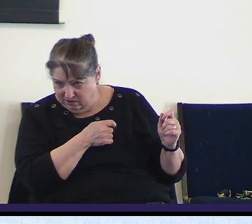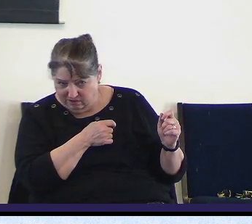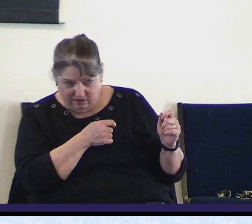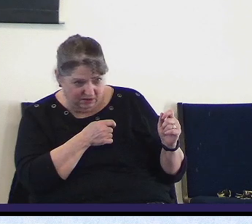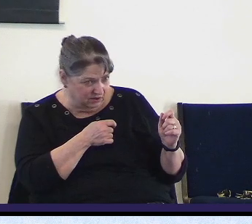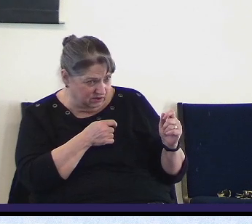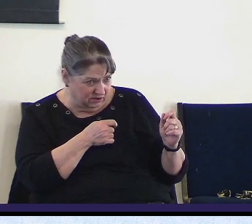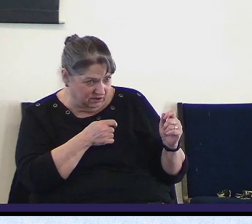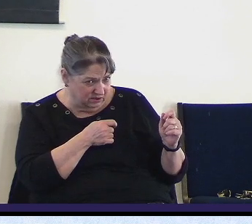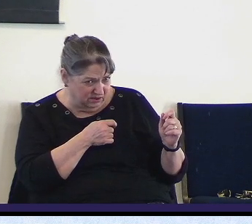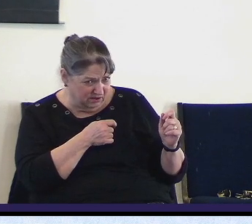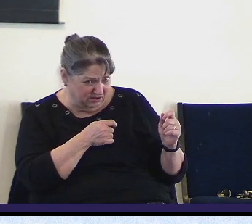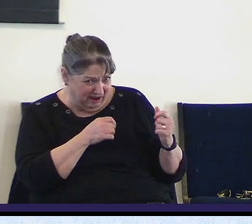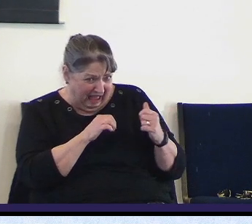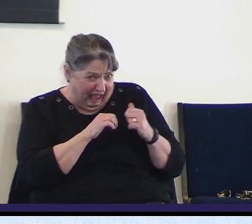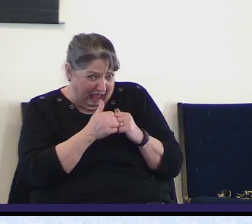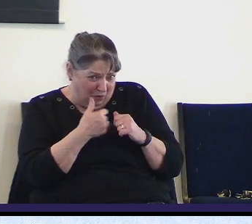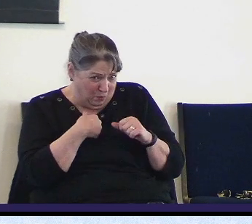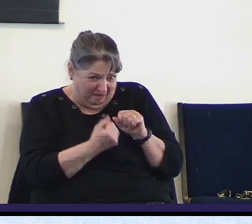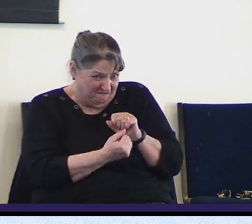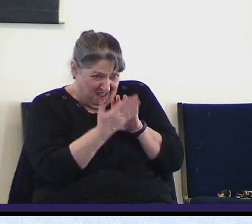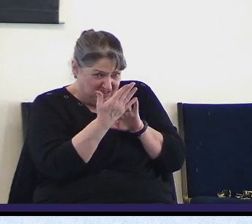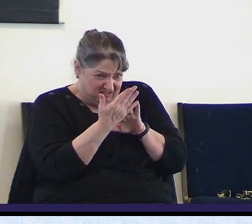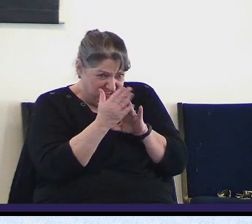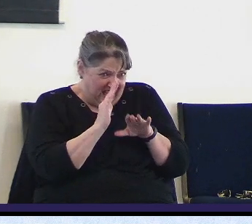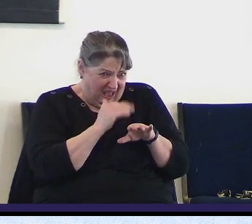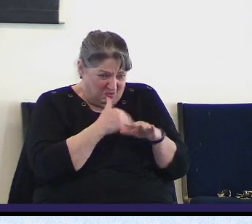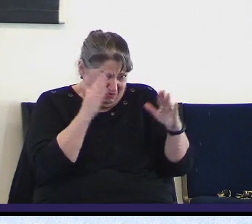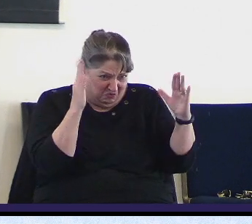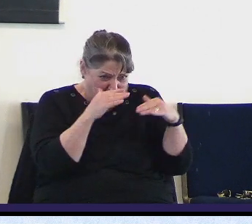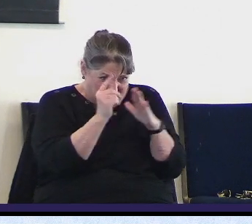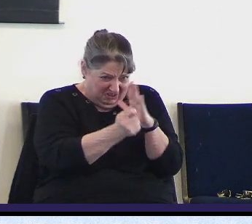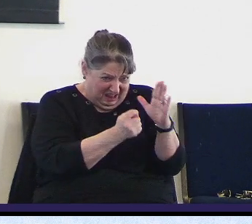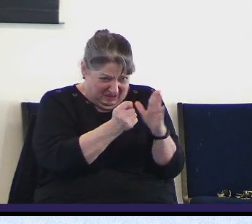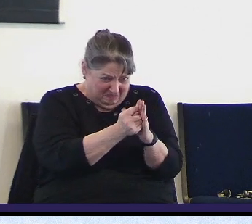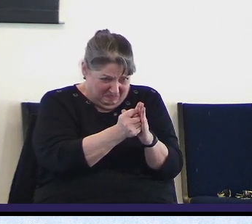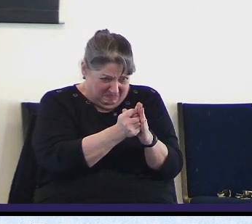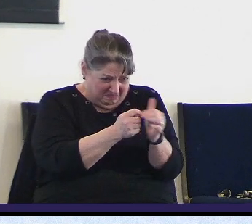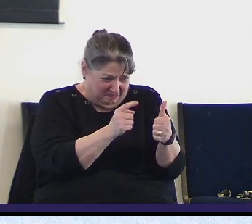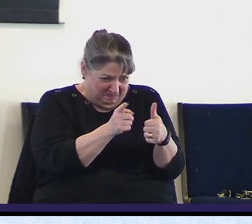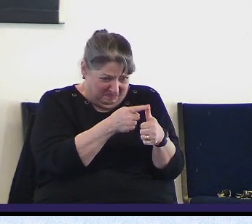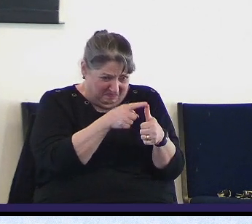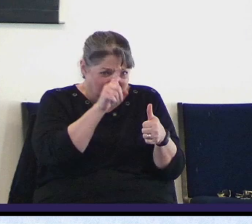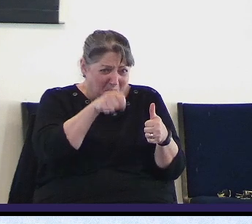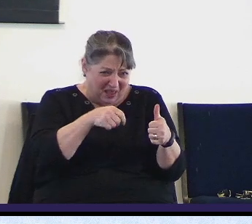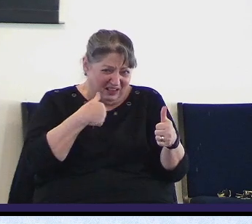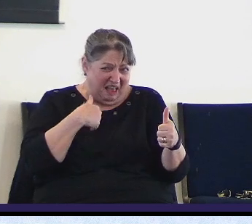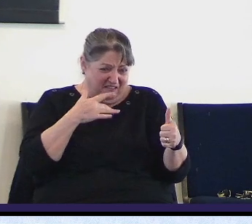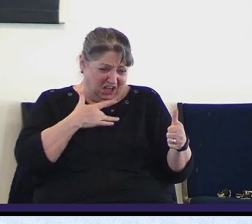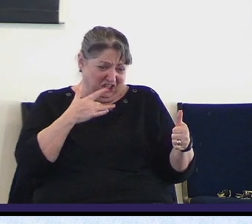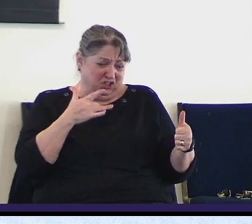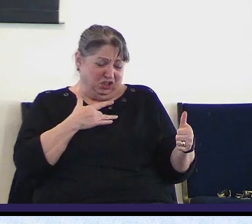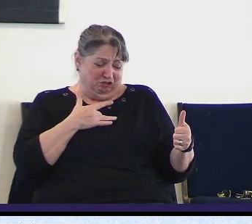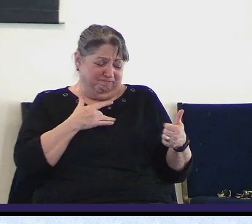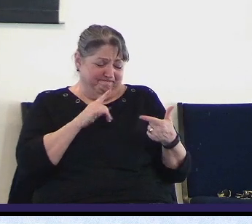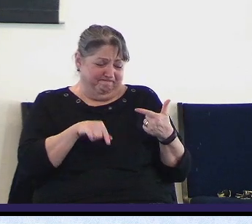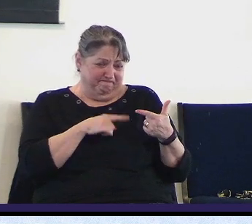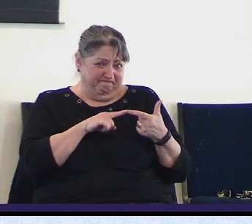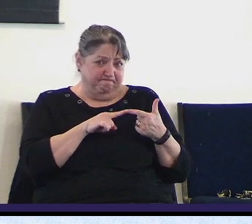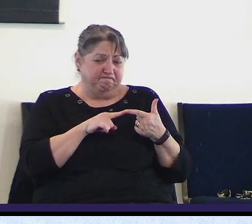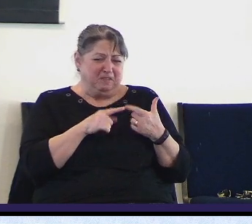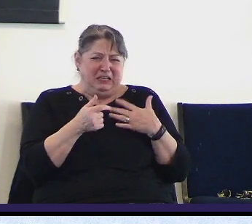with our times we must be concerned we must express our convictions